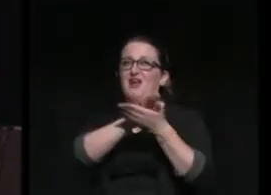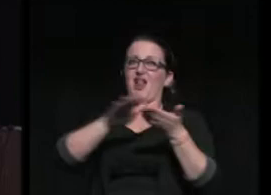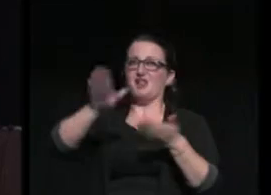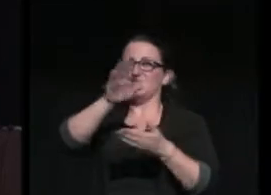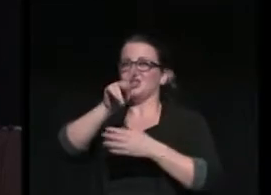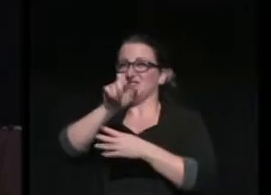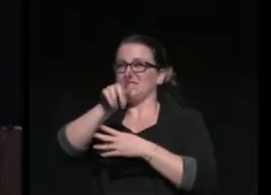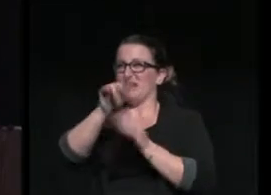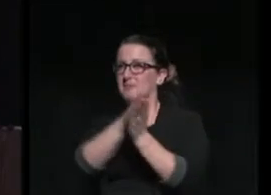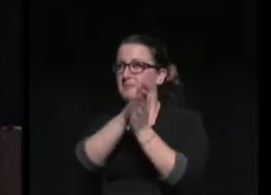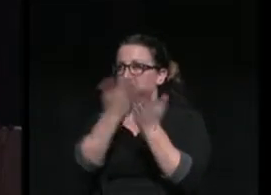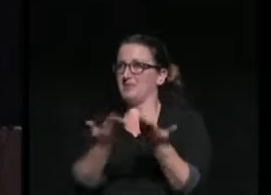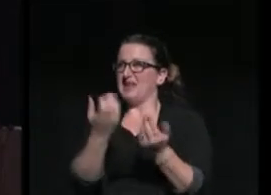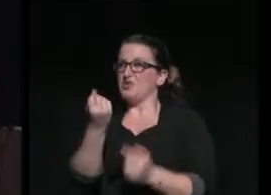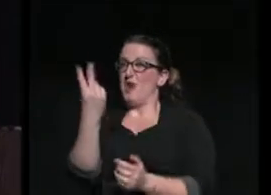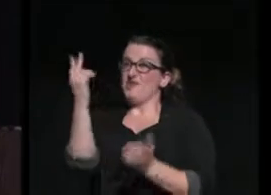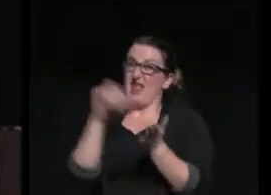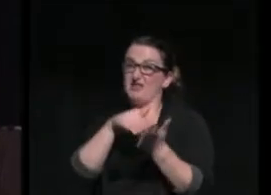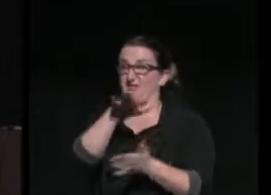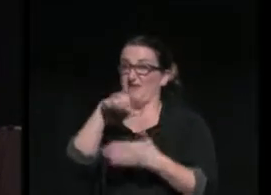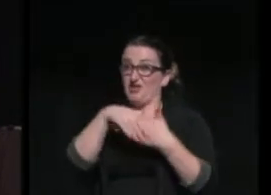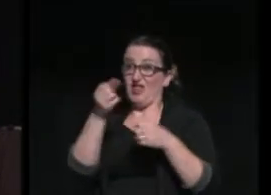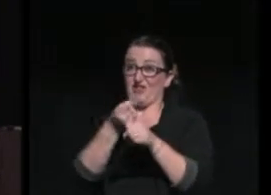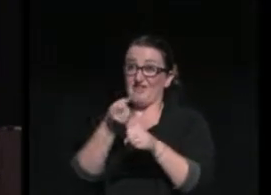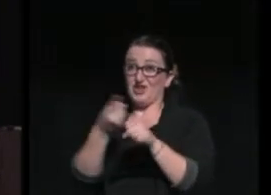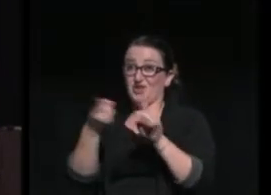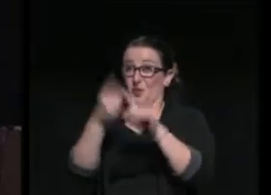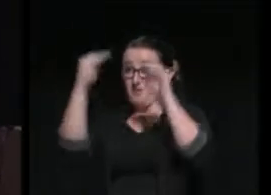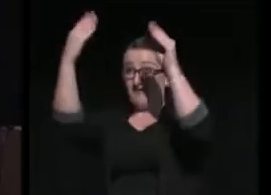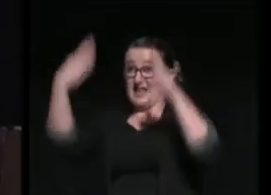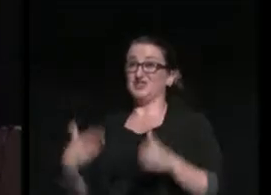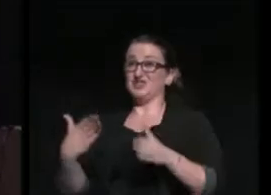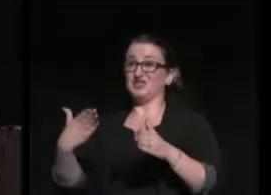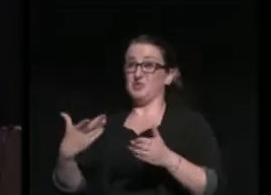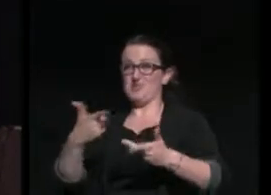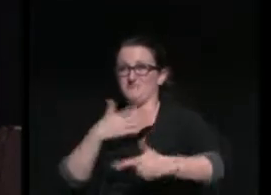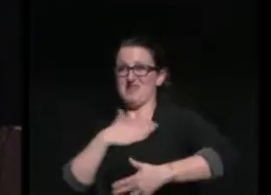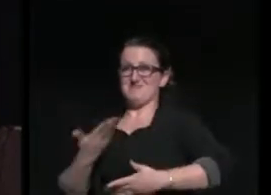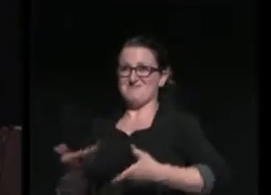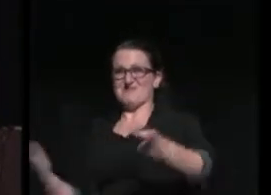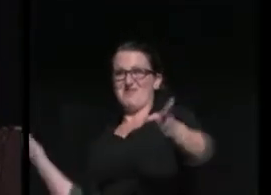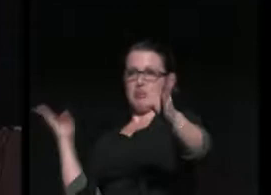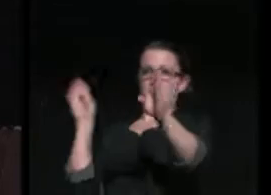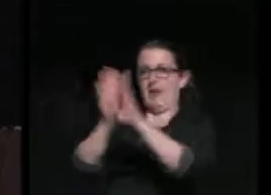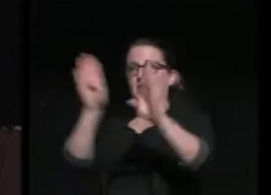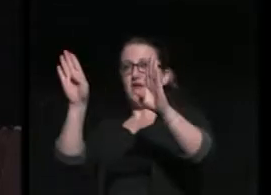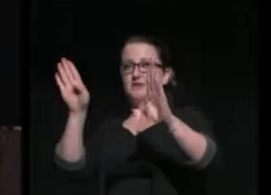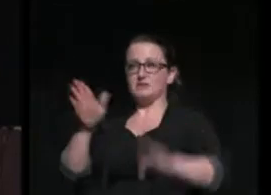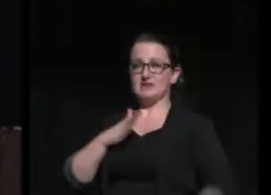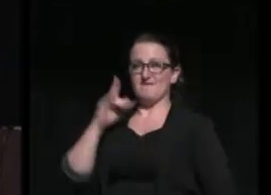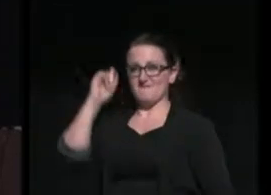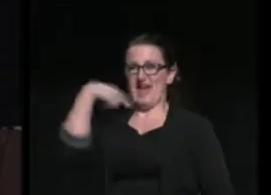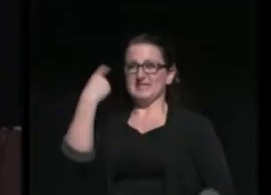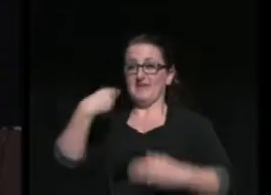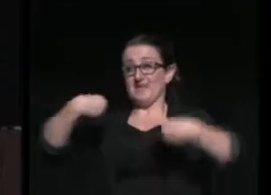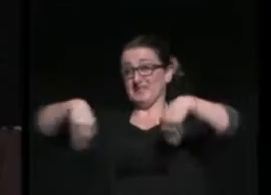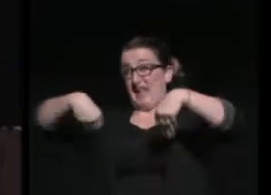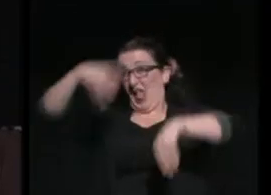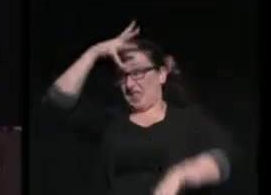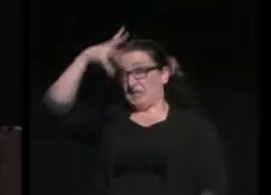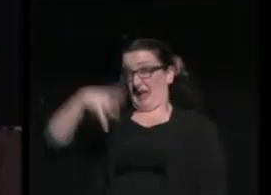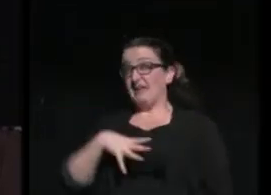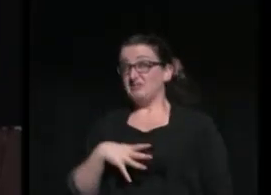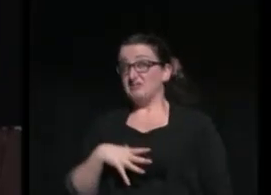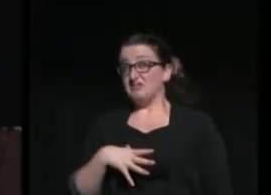to professors, many of whom took some pleasure in slamming their office doors in the face of a salesman barely older than their